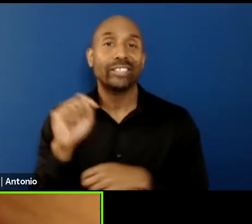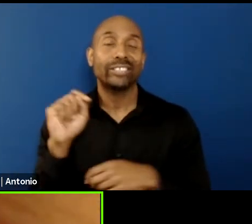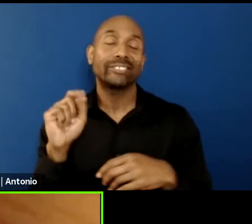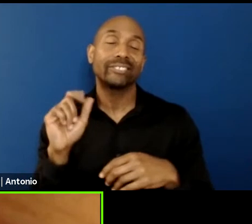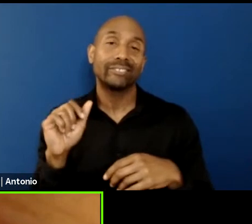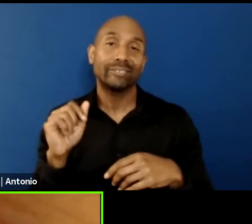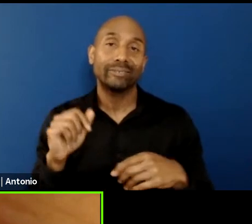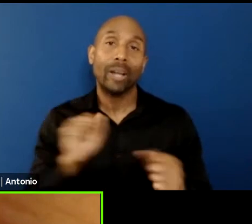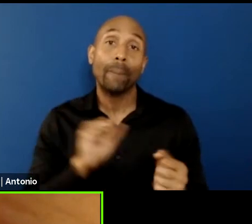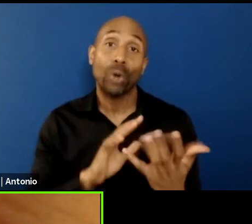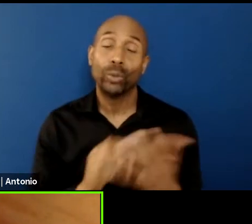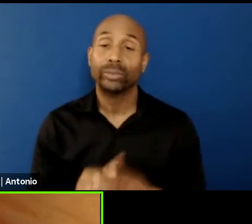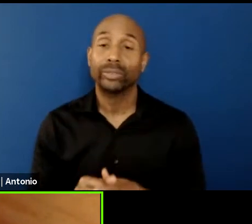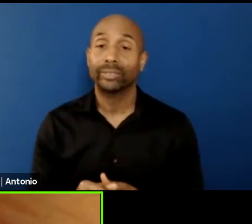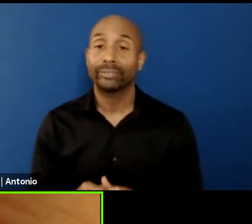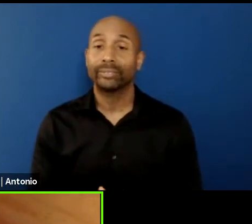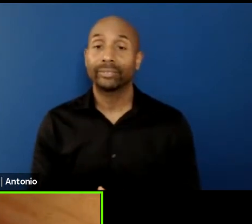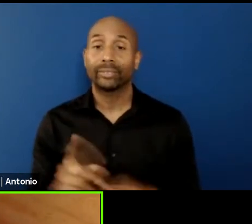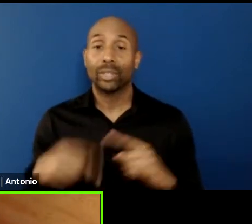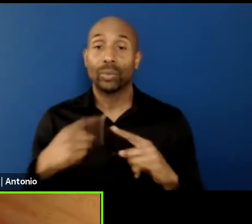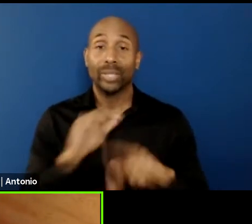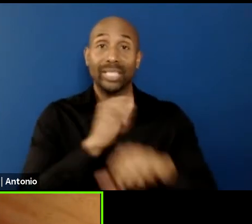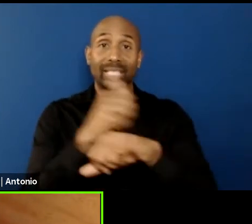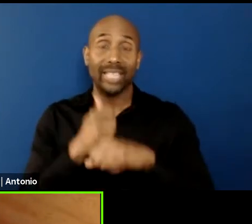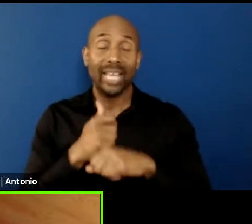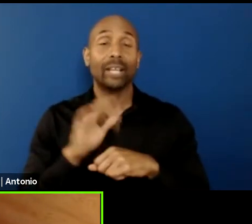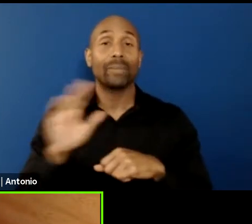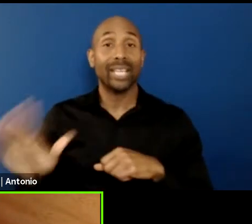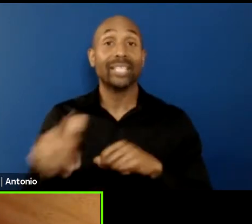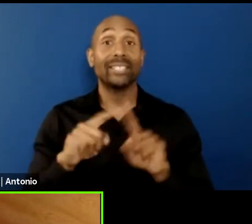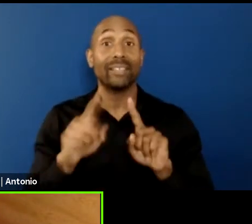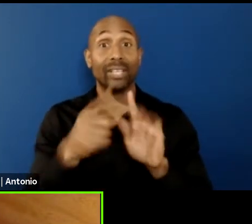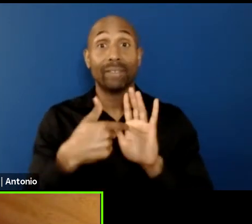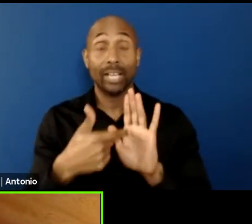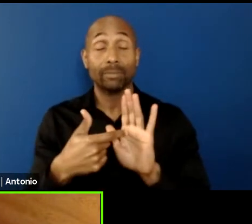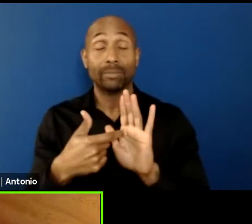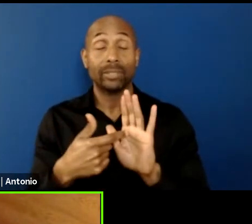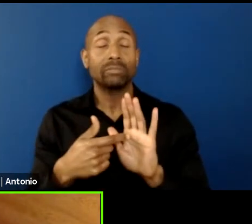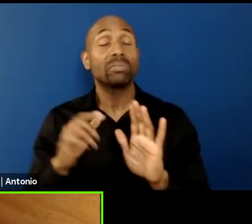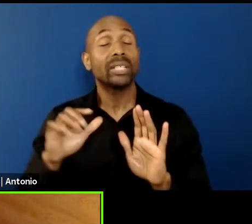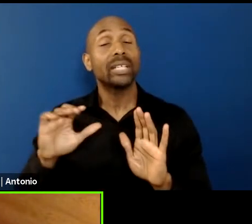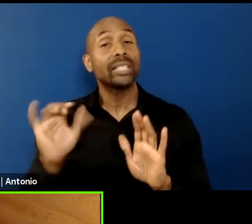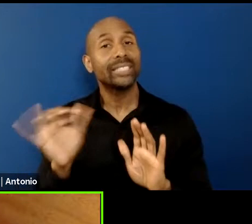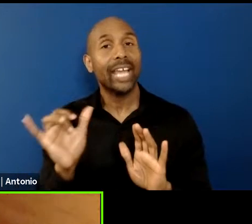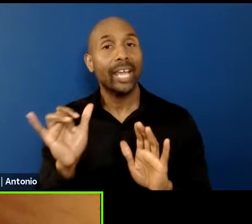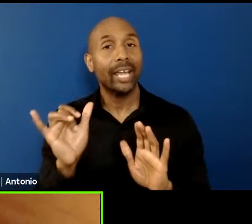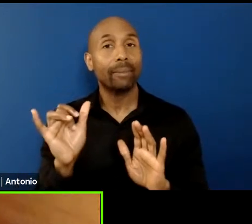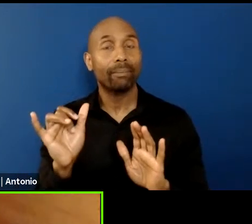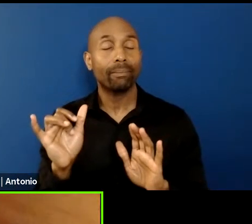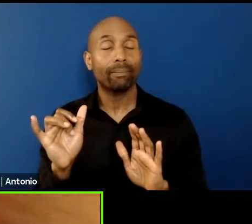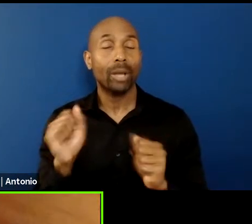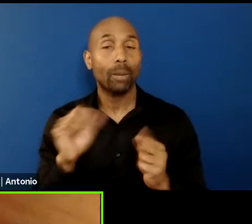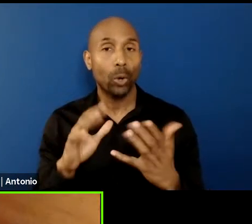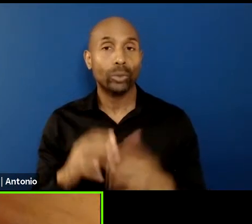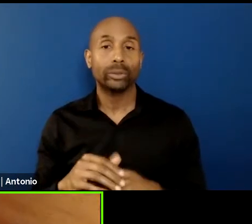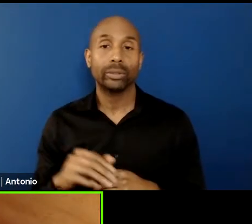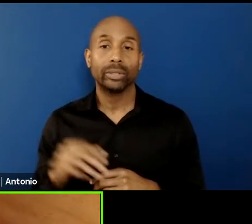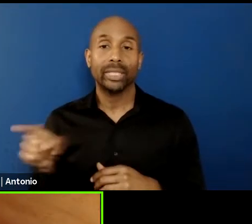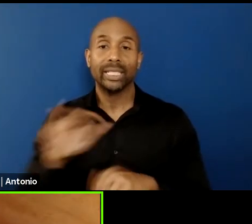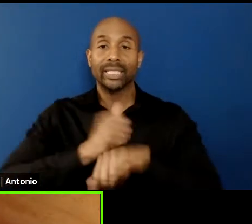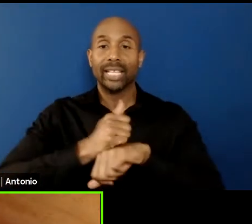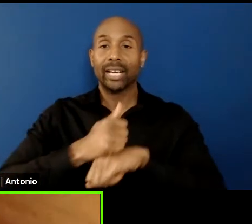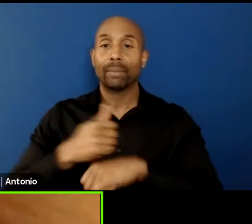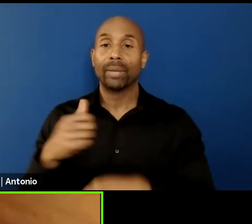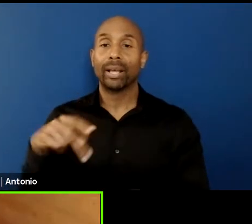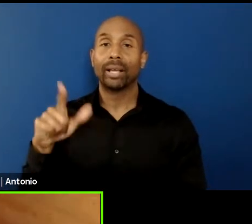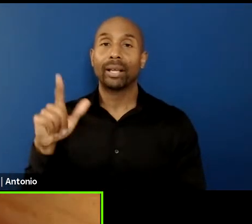situations in different exhibitions and where he creates like a platform for